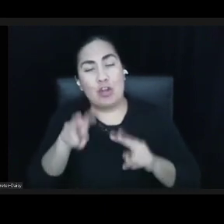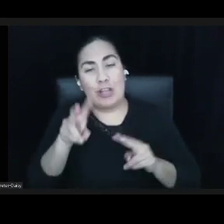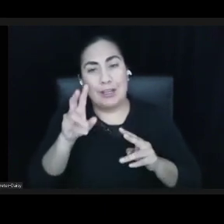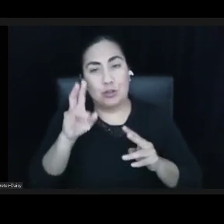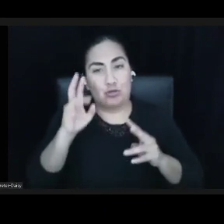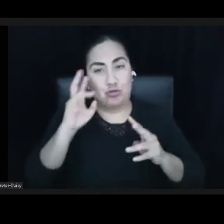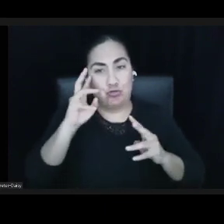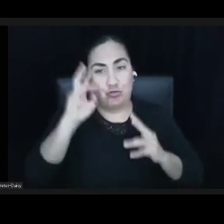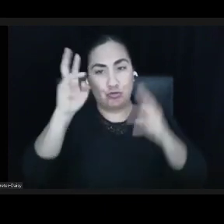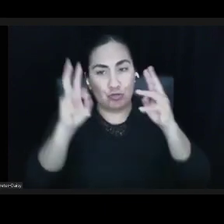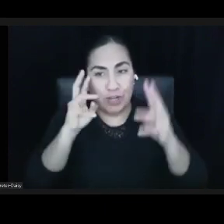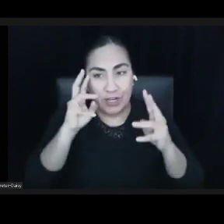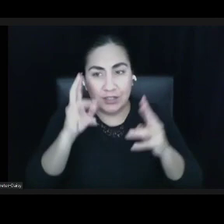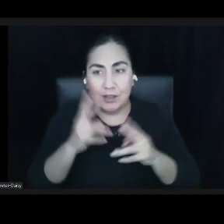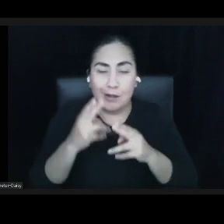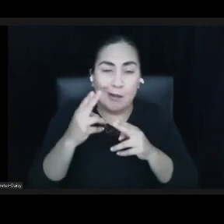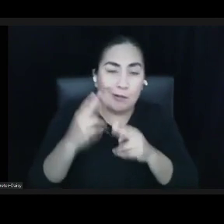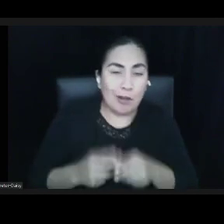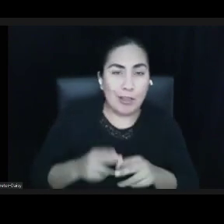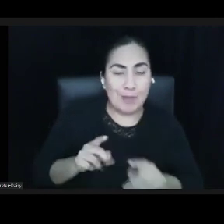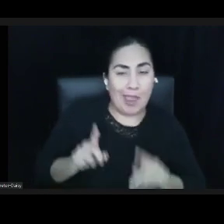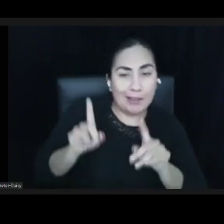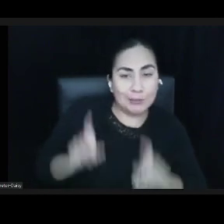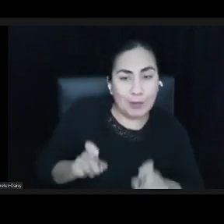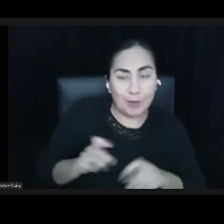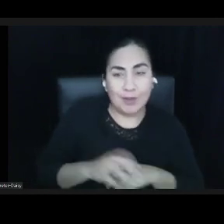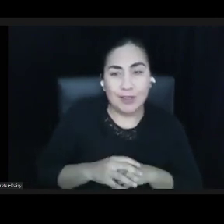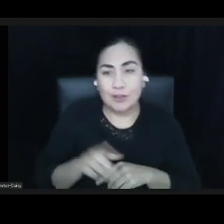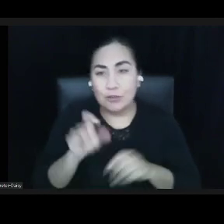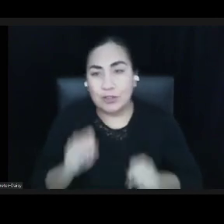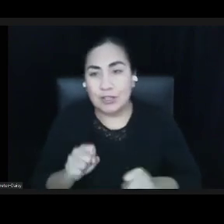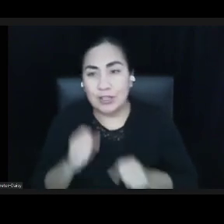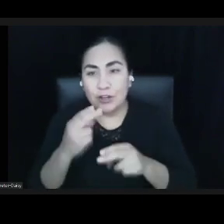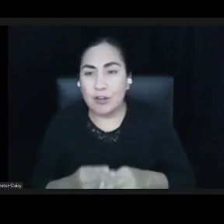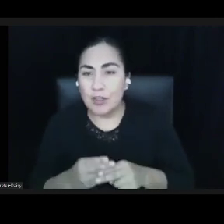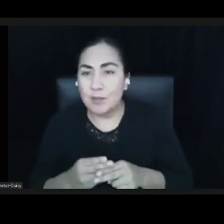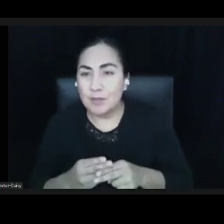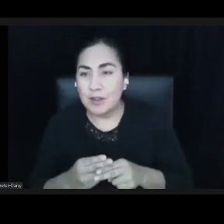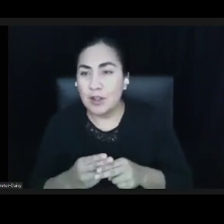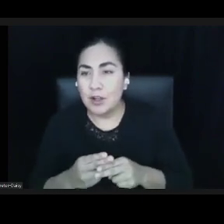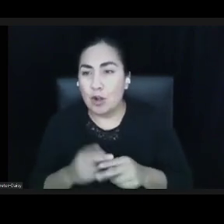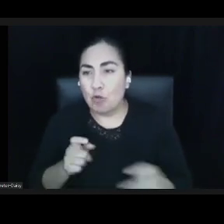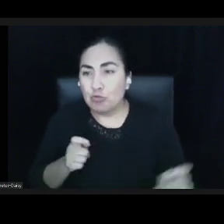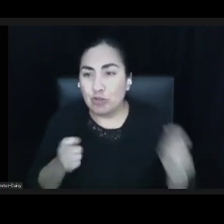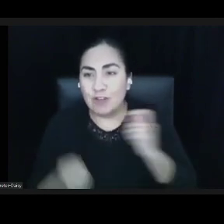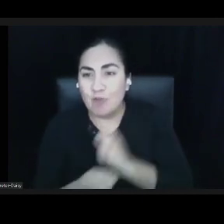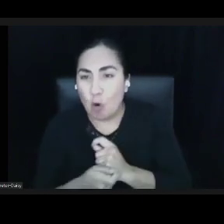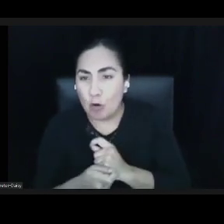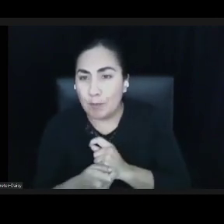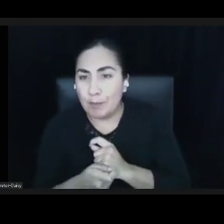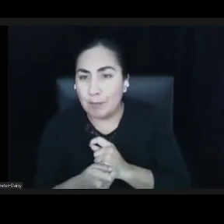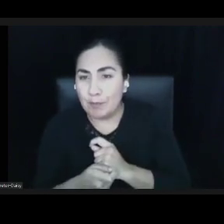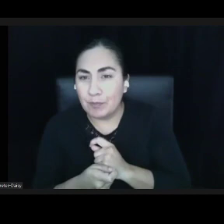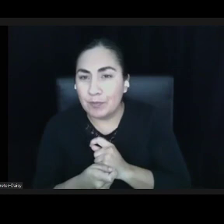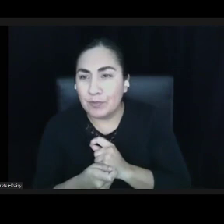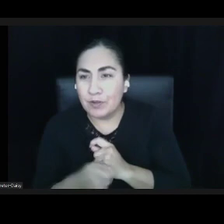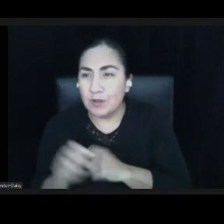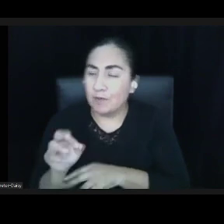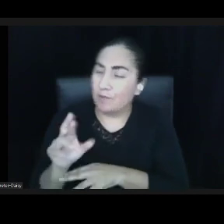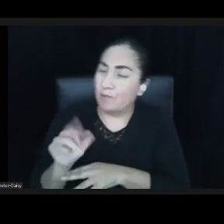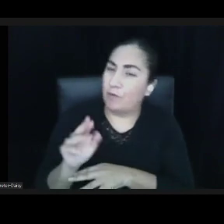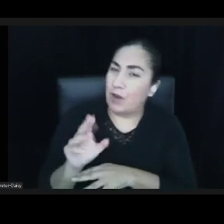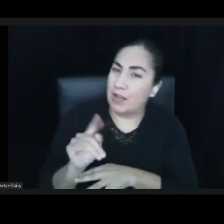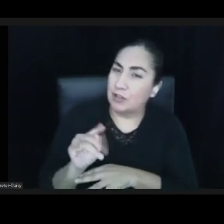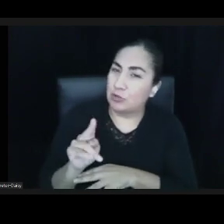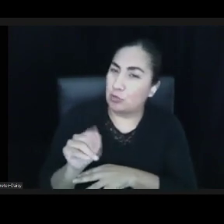they call them experiments, you can call them fractals, you can call them reforms that generate an amount of tension that is